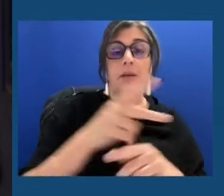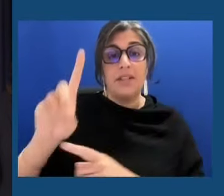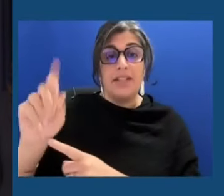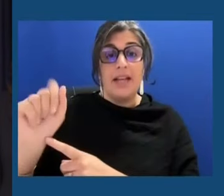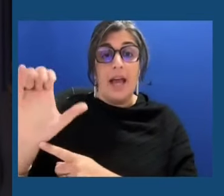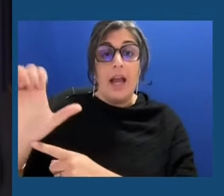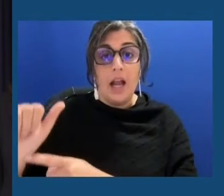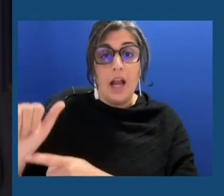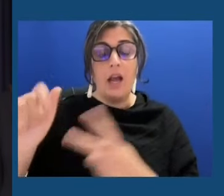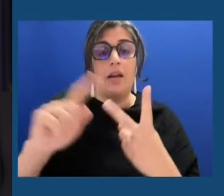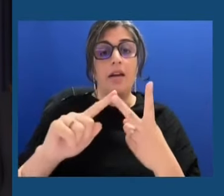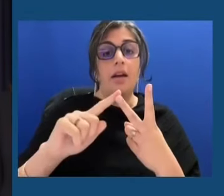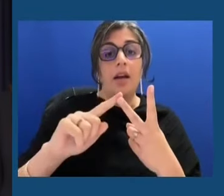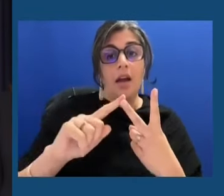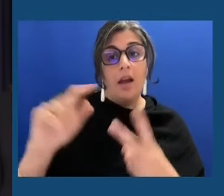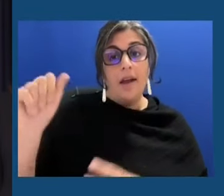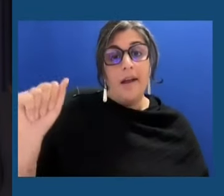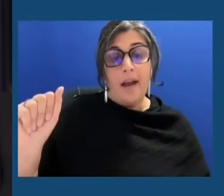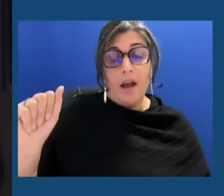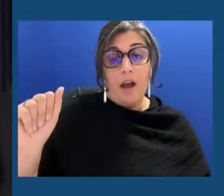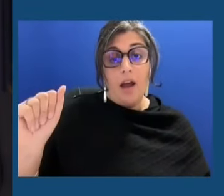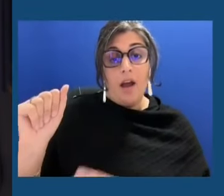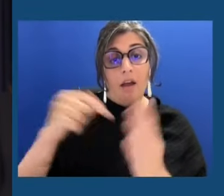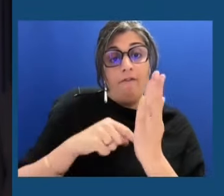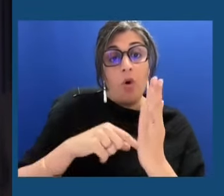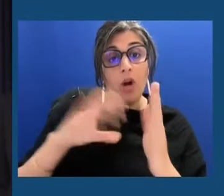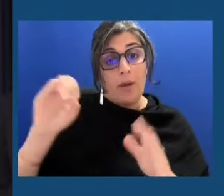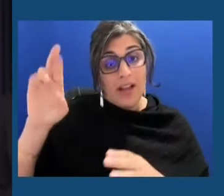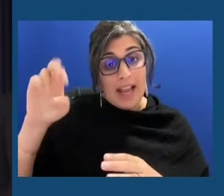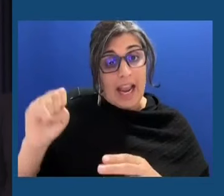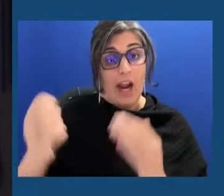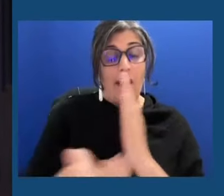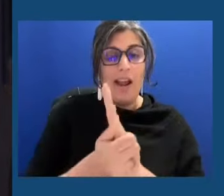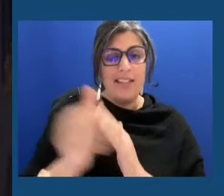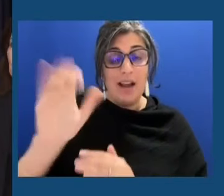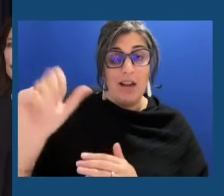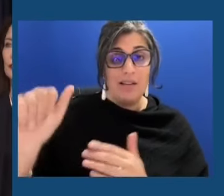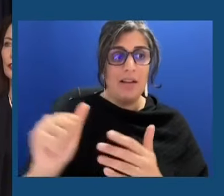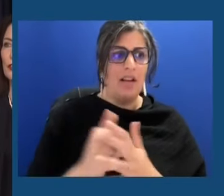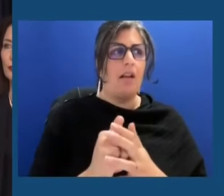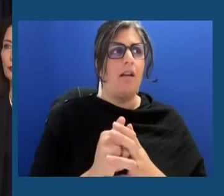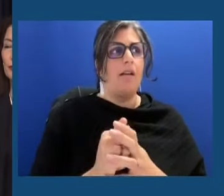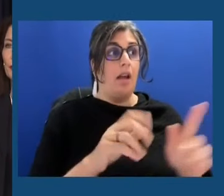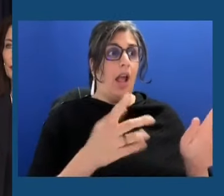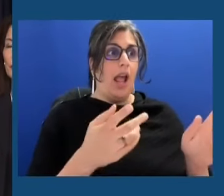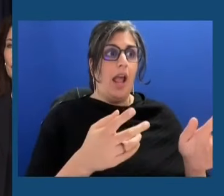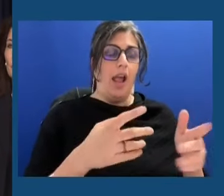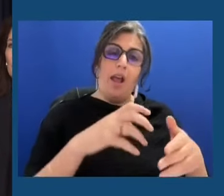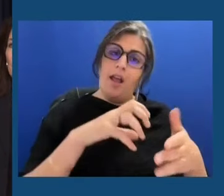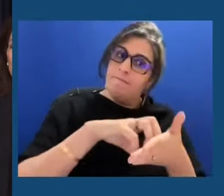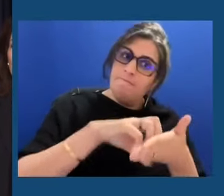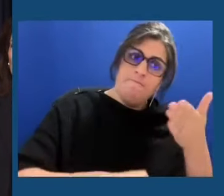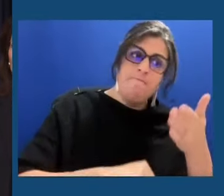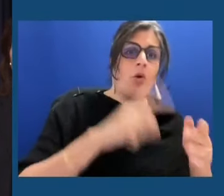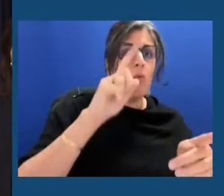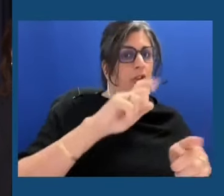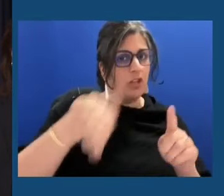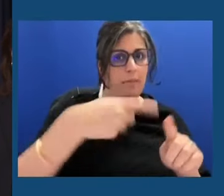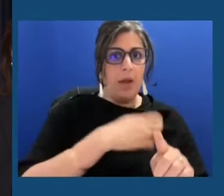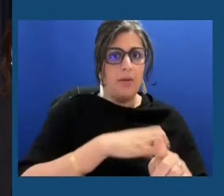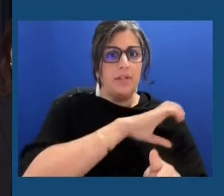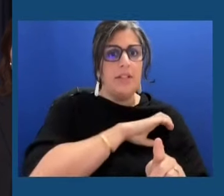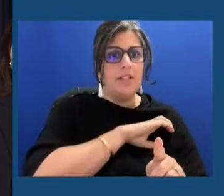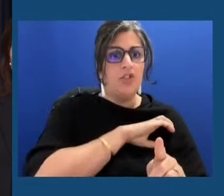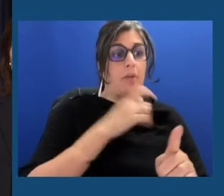We fought to prevent a question about citizenship from being on the census because we were concerned about the impact